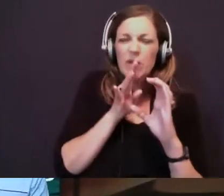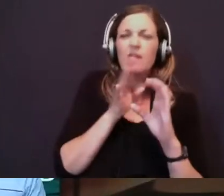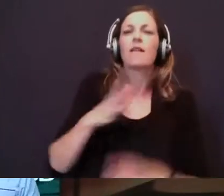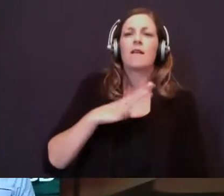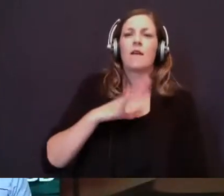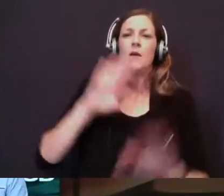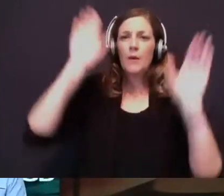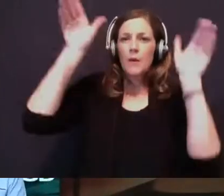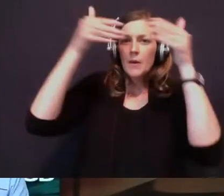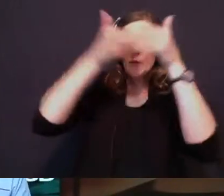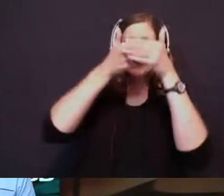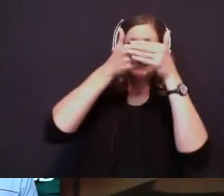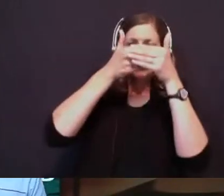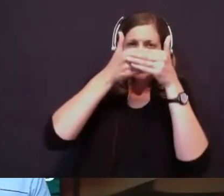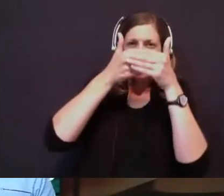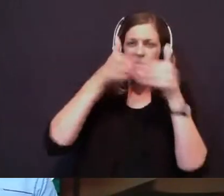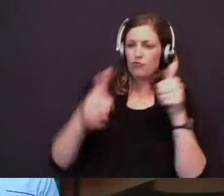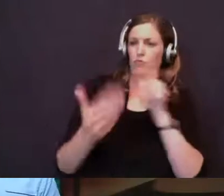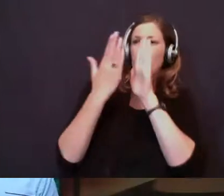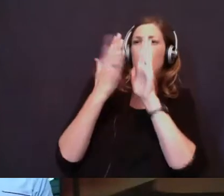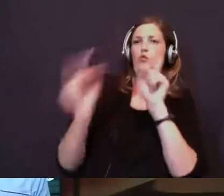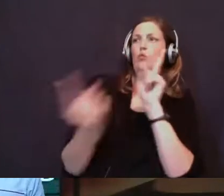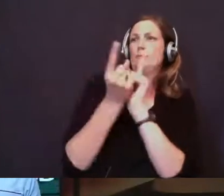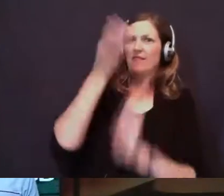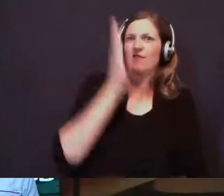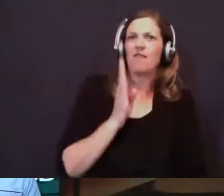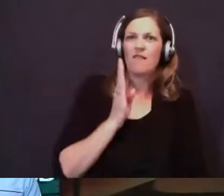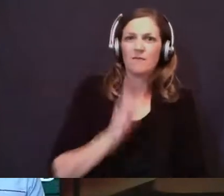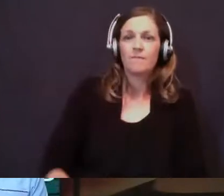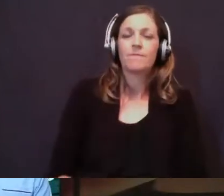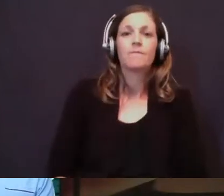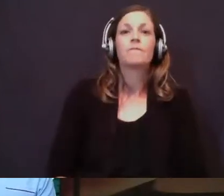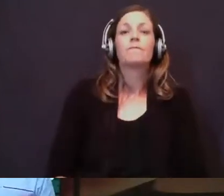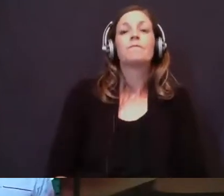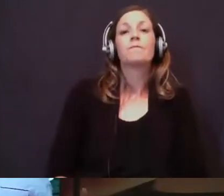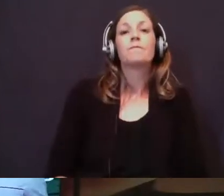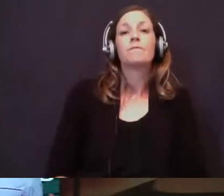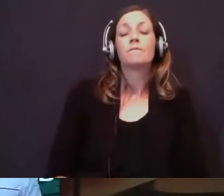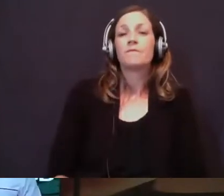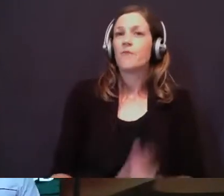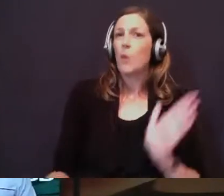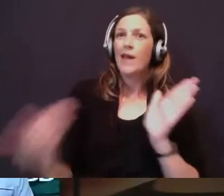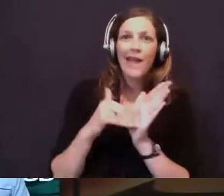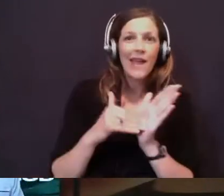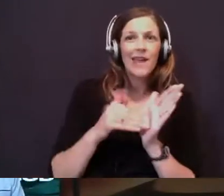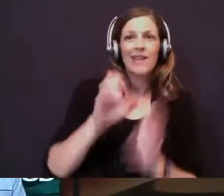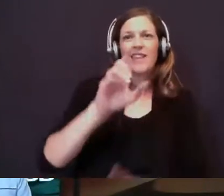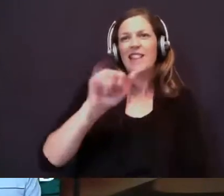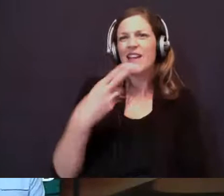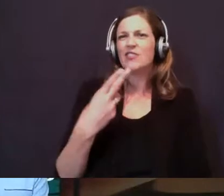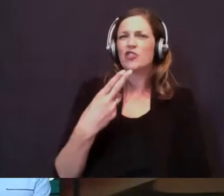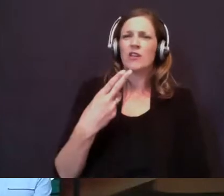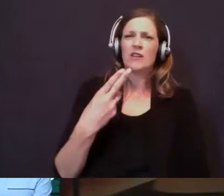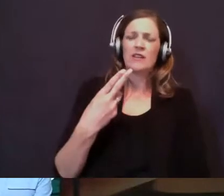face, and he prepares to meet God at the entrance of the cave. So again, Elijah pleads his case.